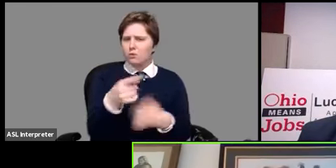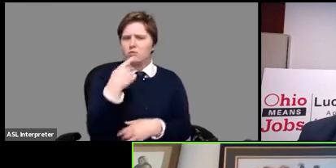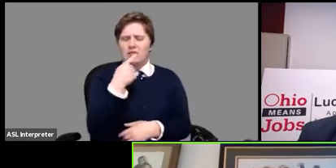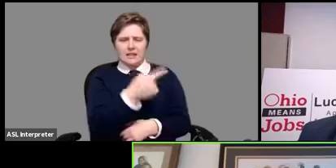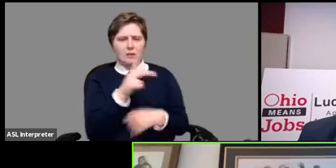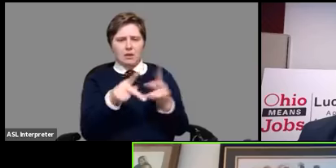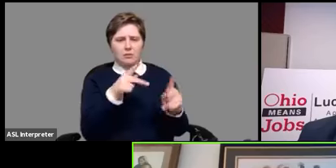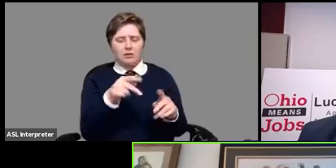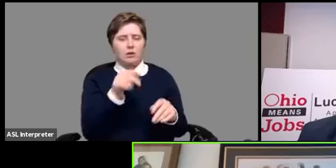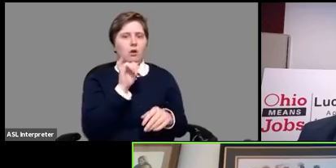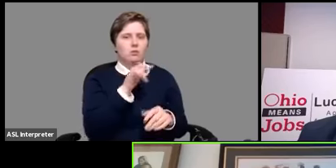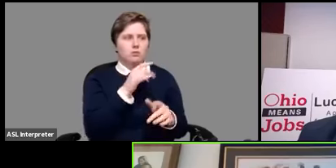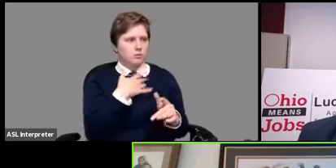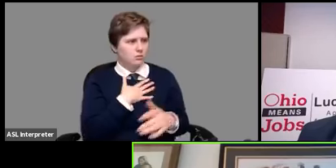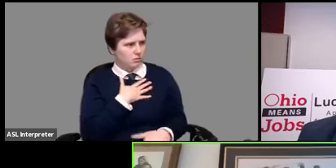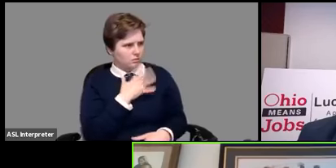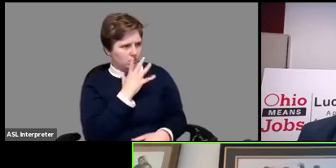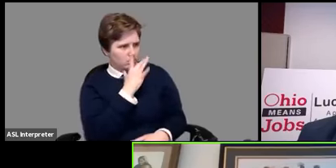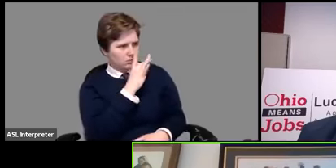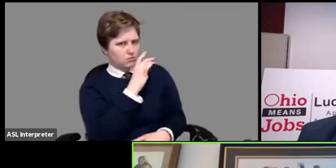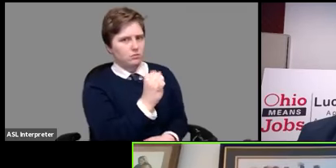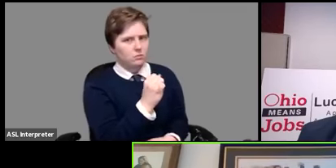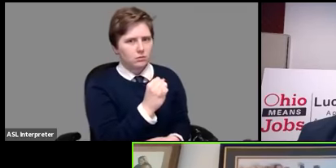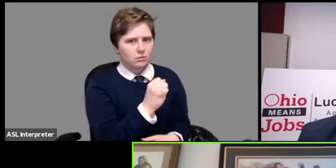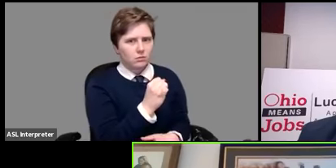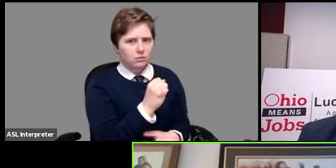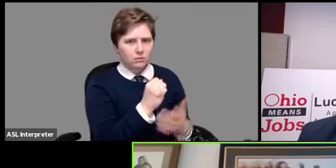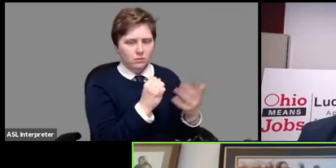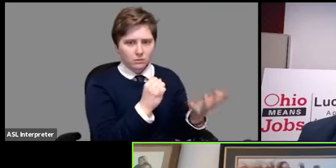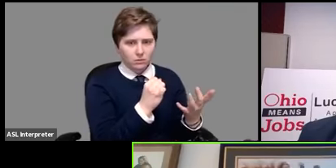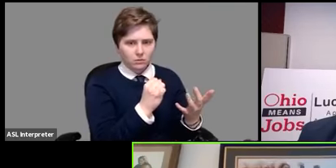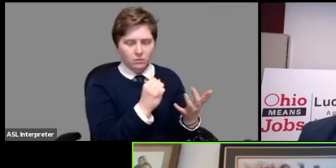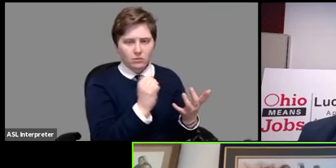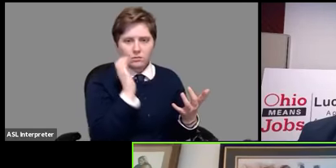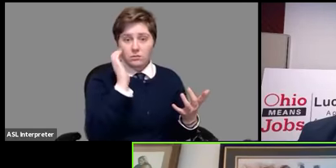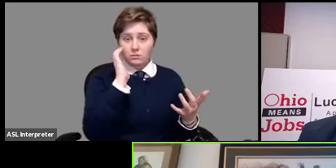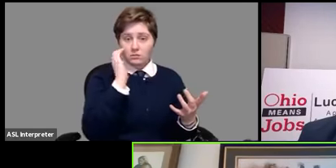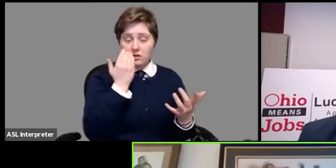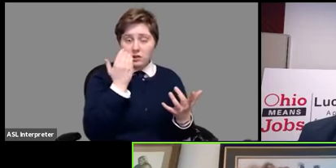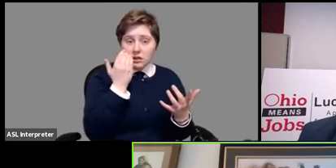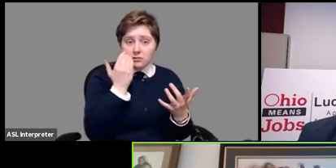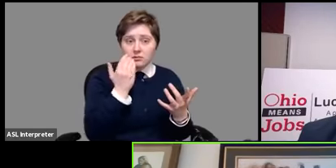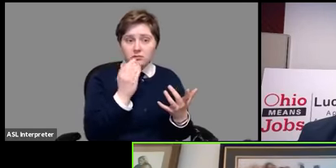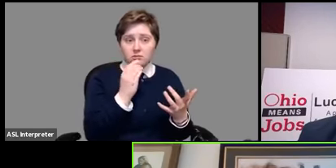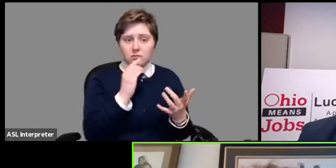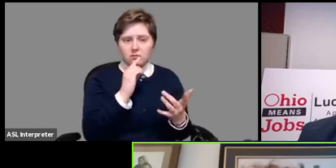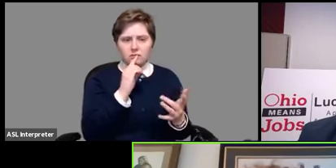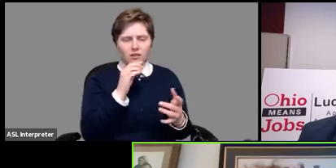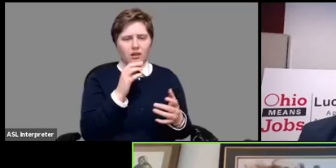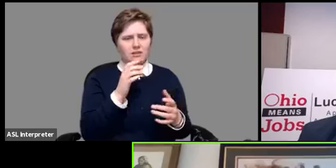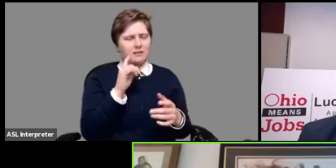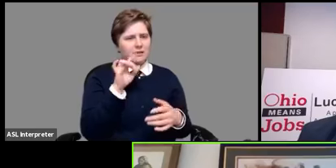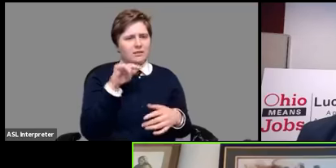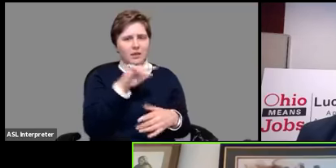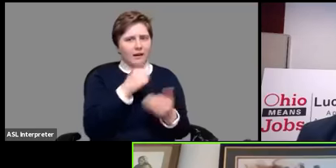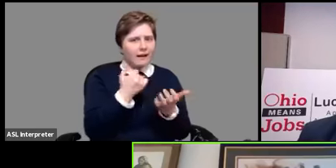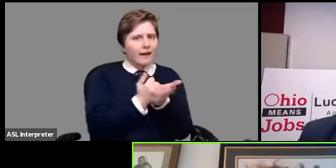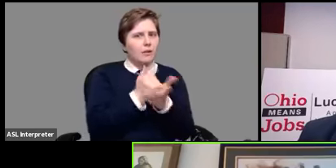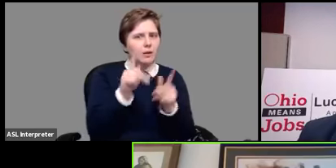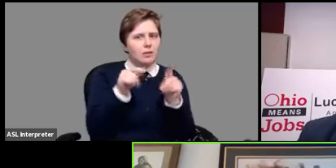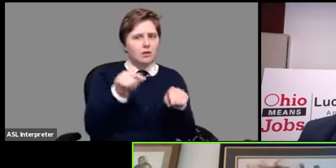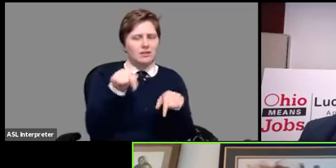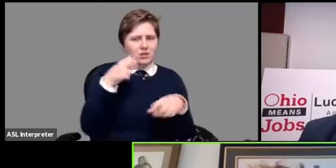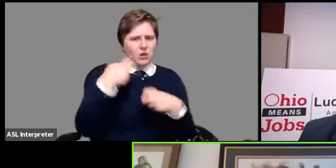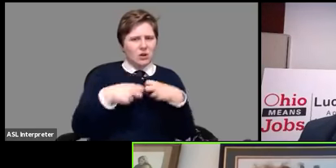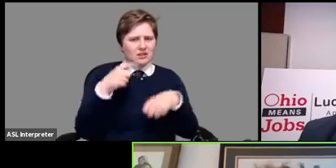people those are very attractive commercials and it sounds like they sound like they're they're actually doing people a favor during this difficult